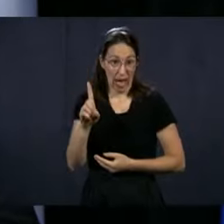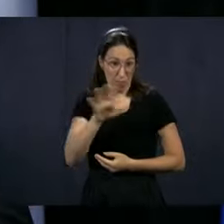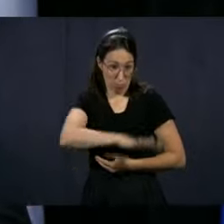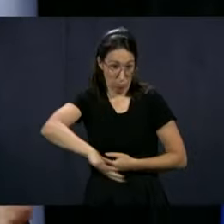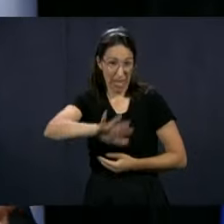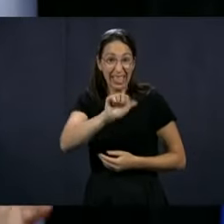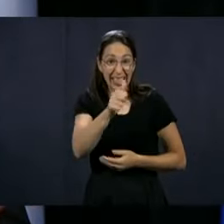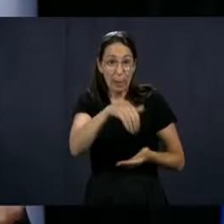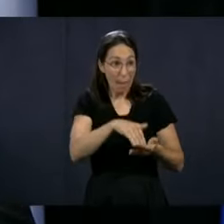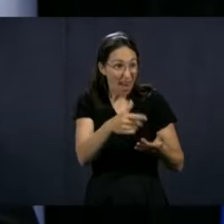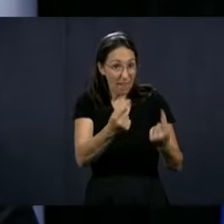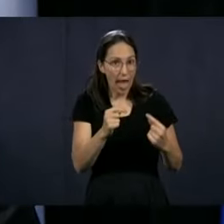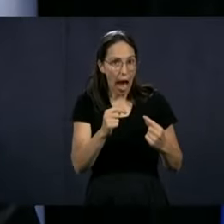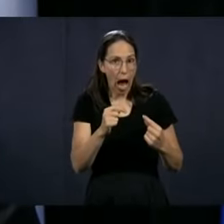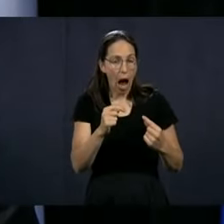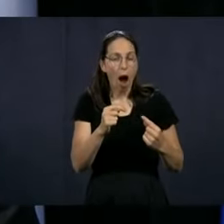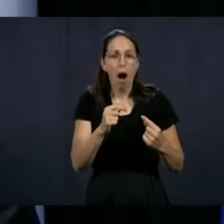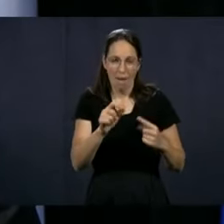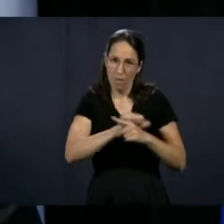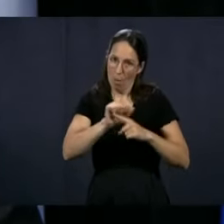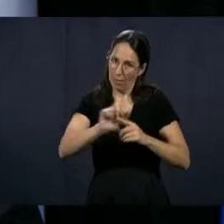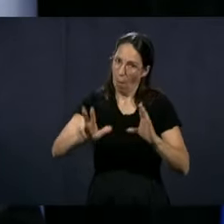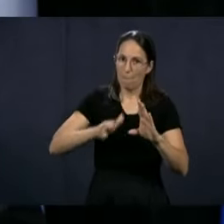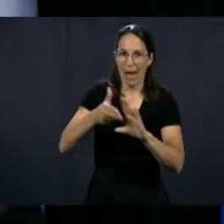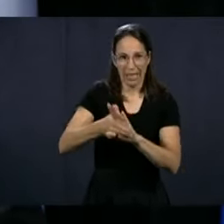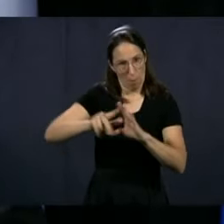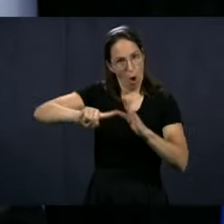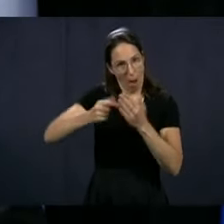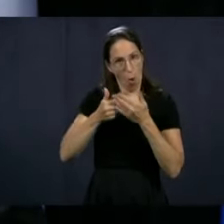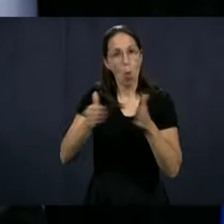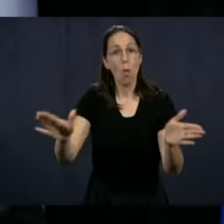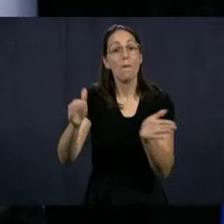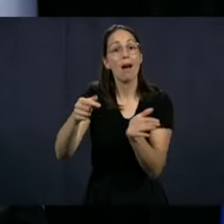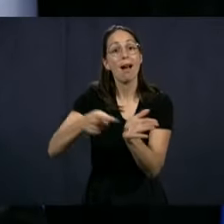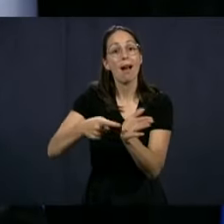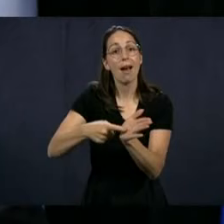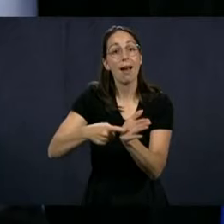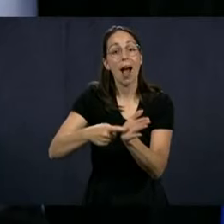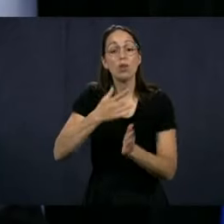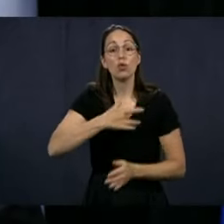would start training in mid-June, so in two or three weeks' time.